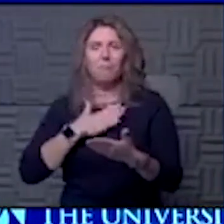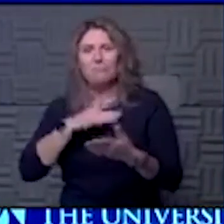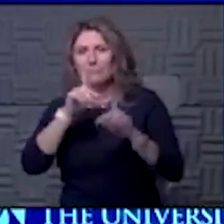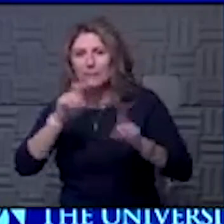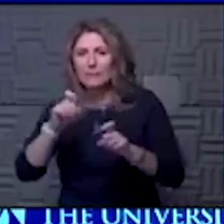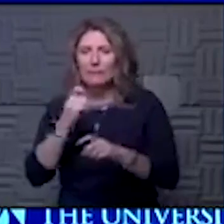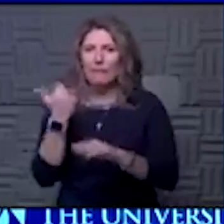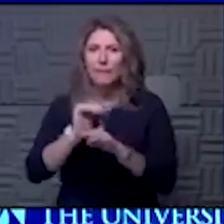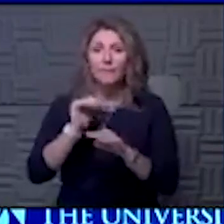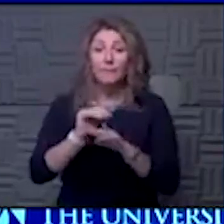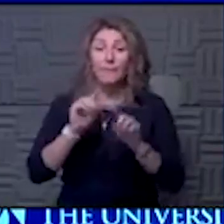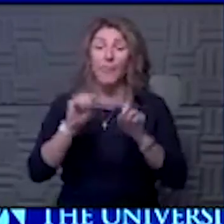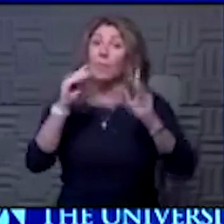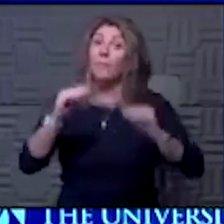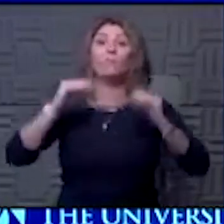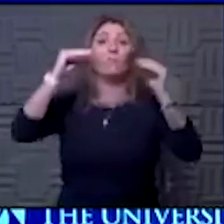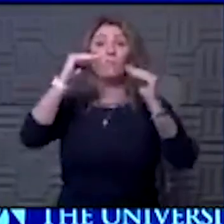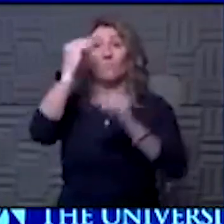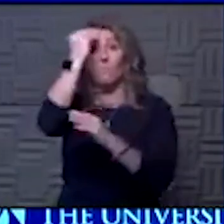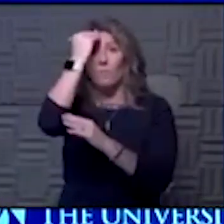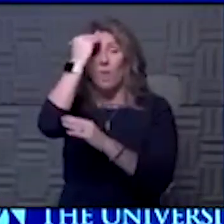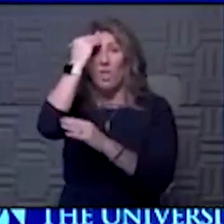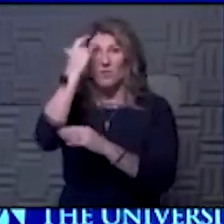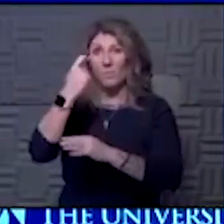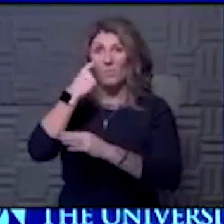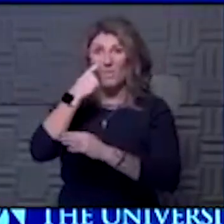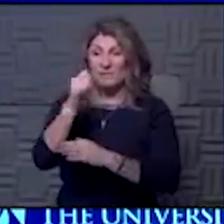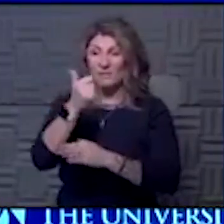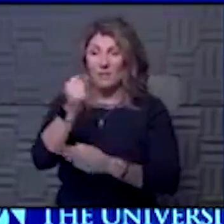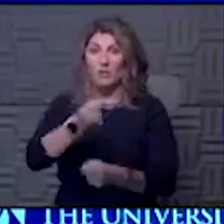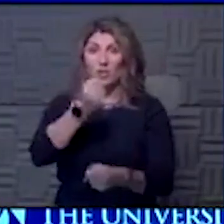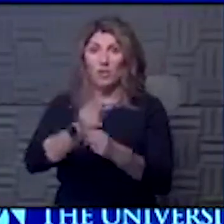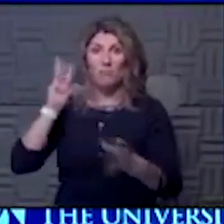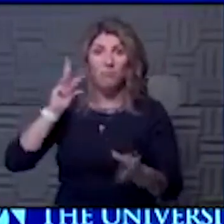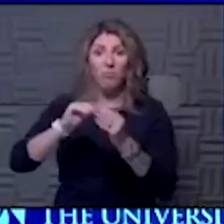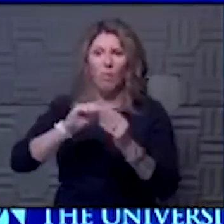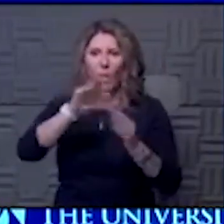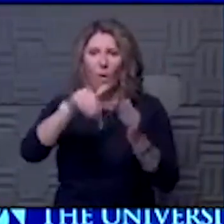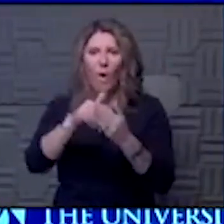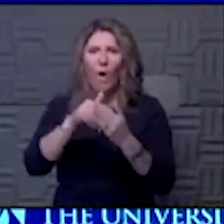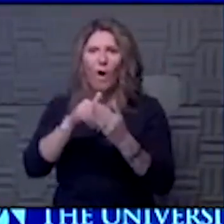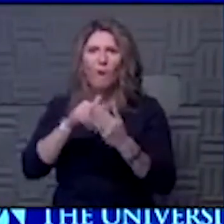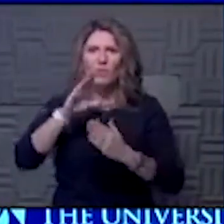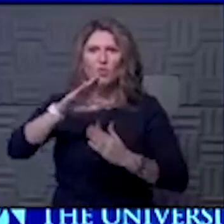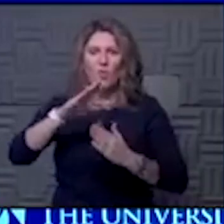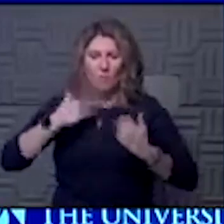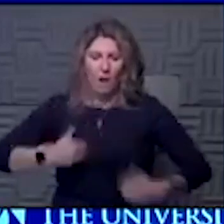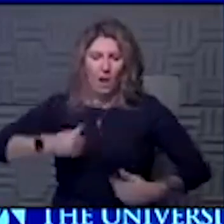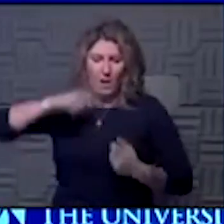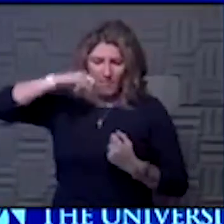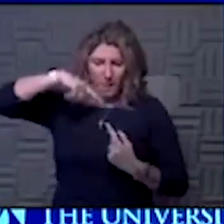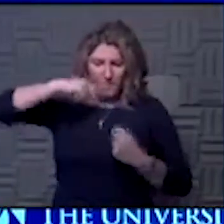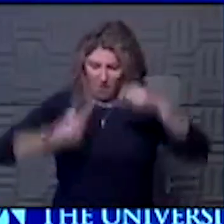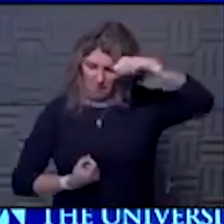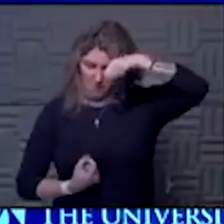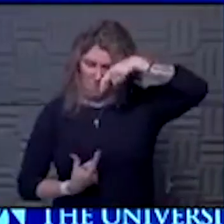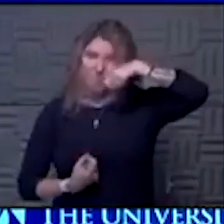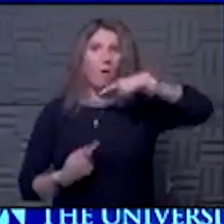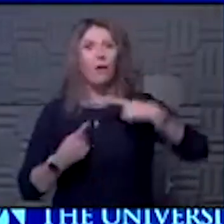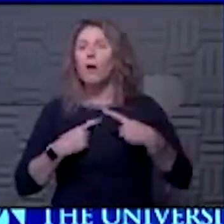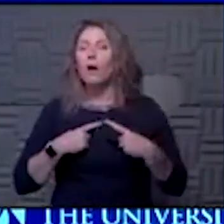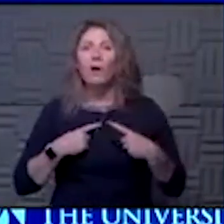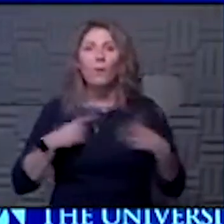I'll tell you what, the advance in knowledge in the last 10 years about all these little signals inside our body is mind